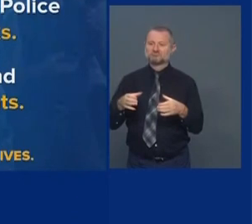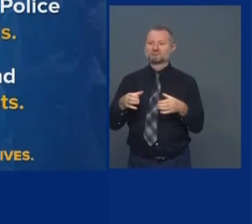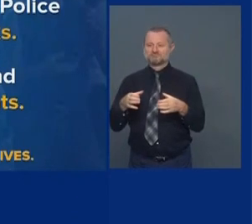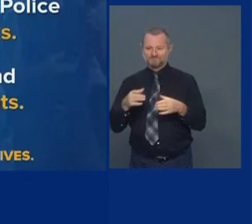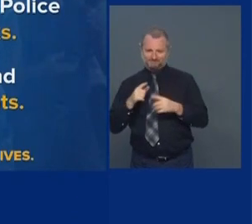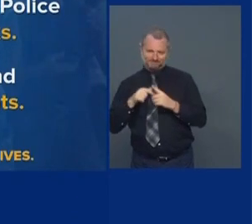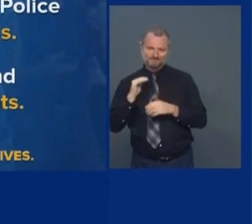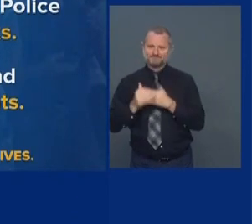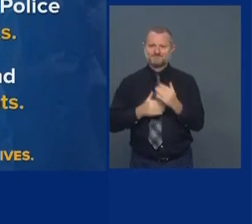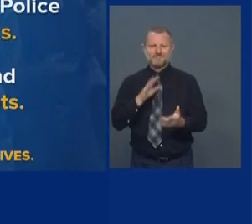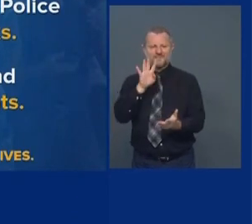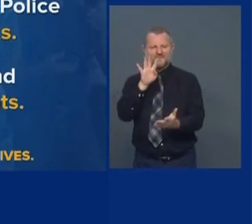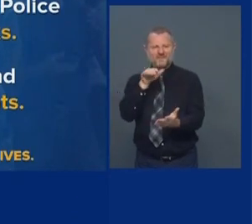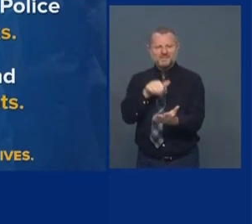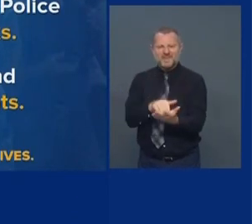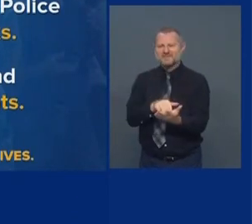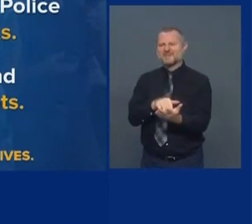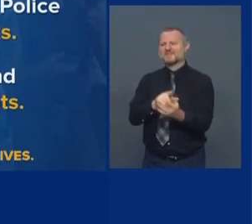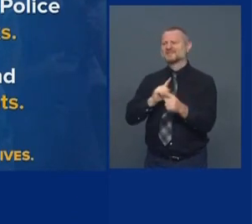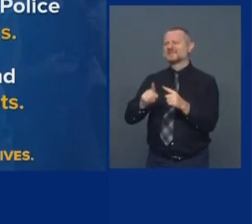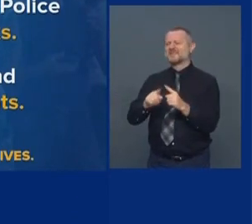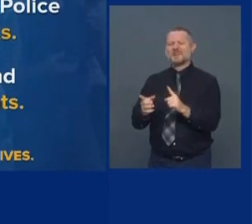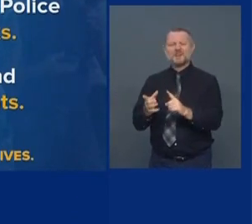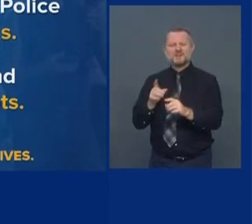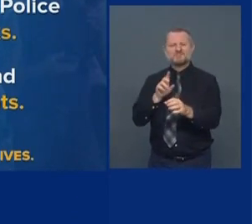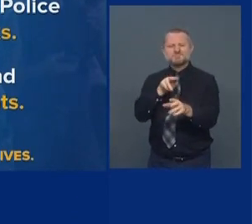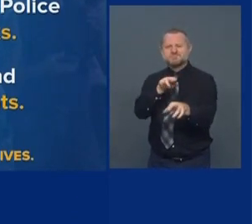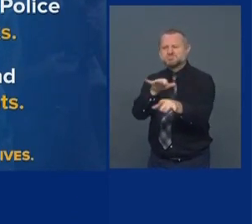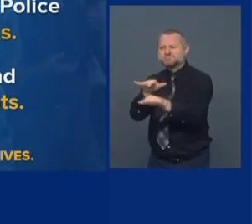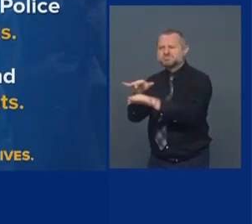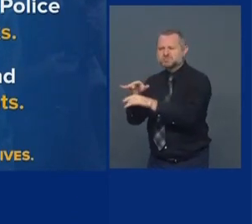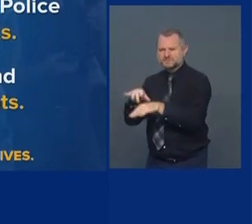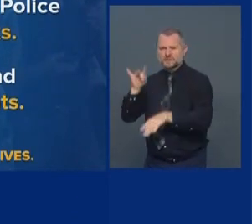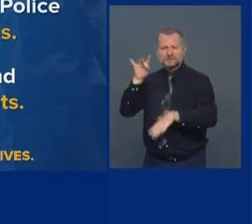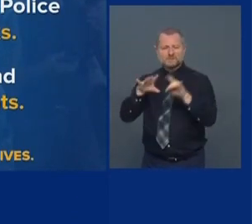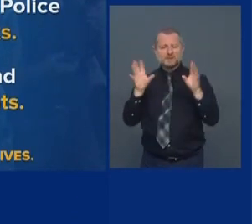and found 37 violations.